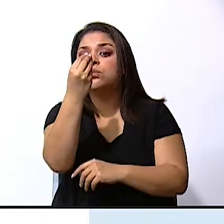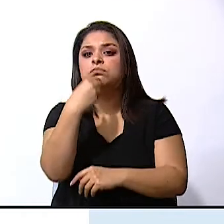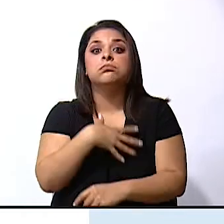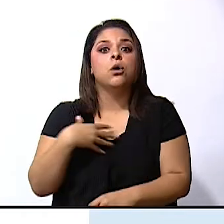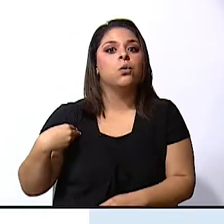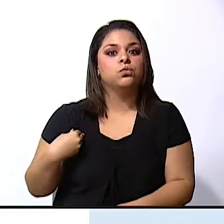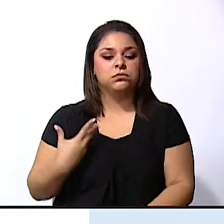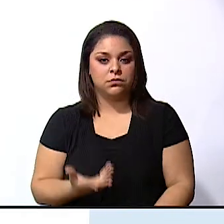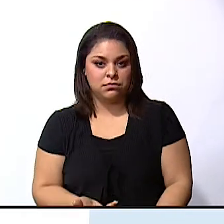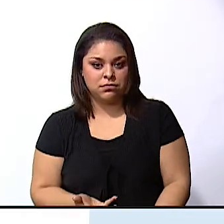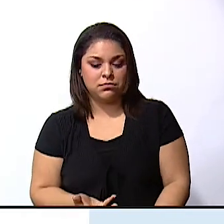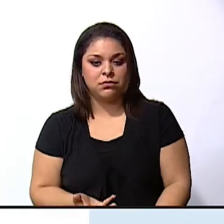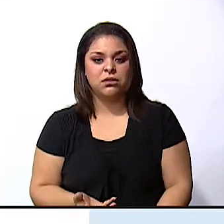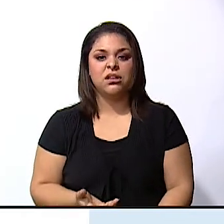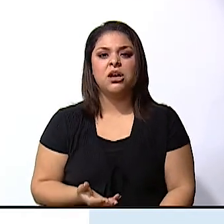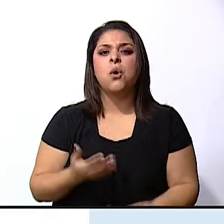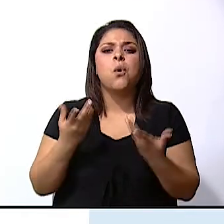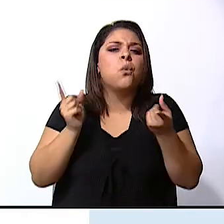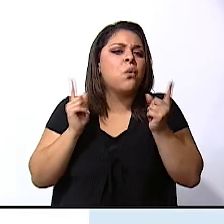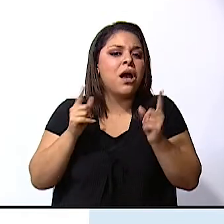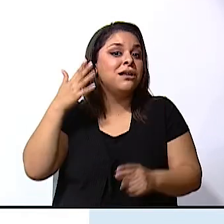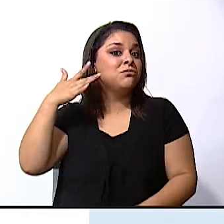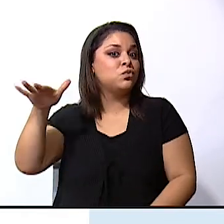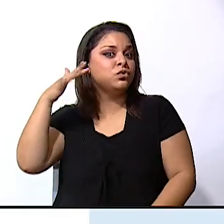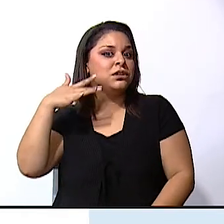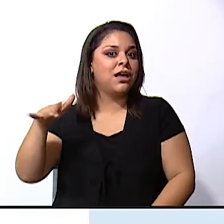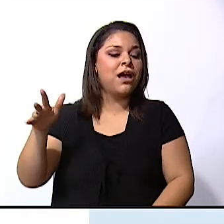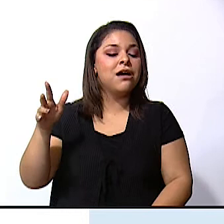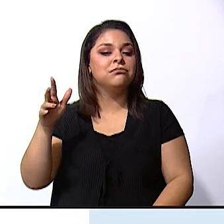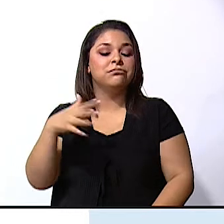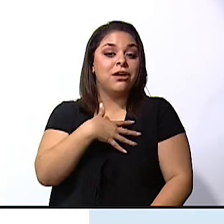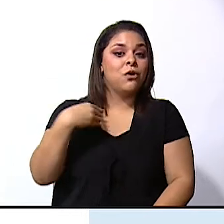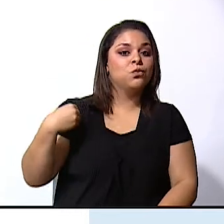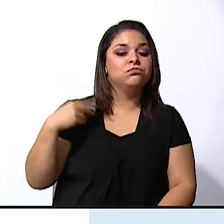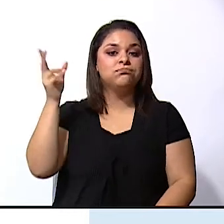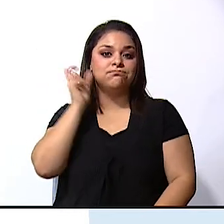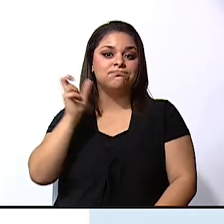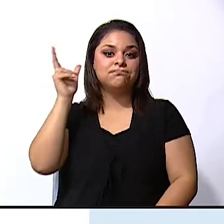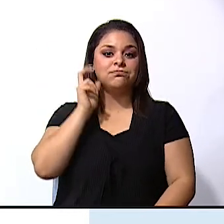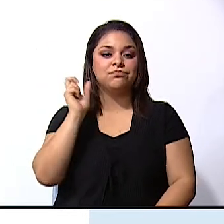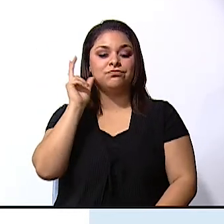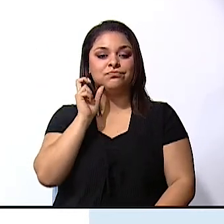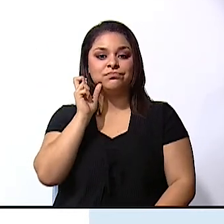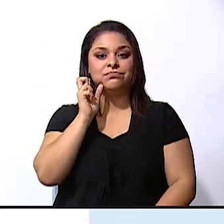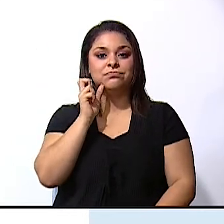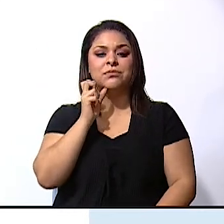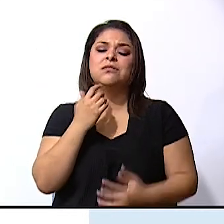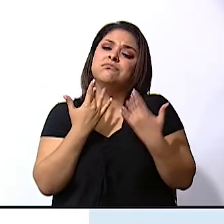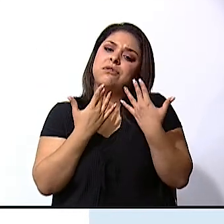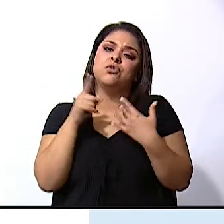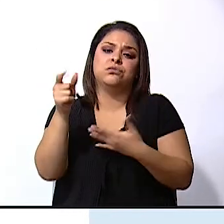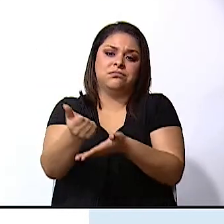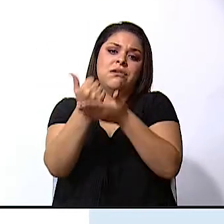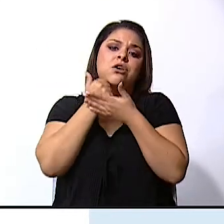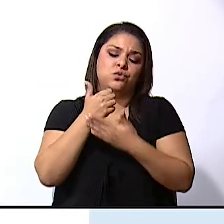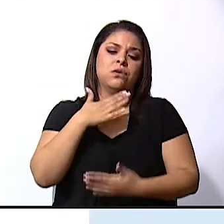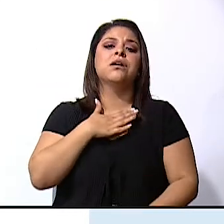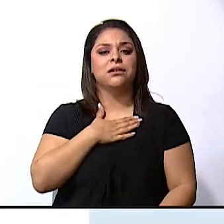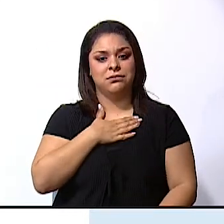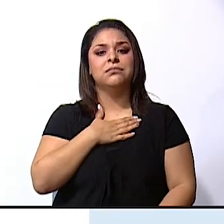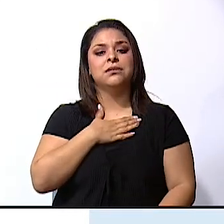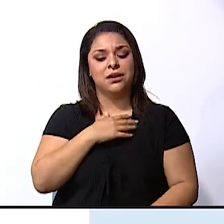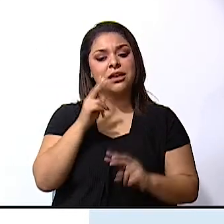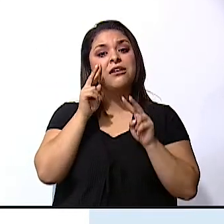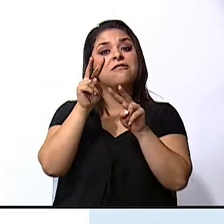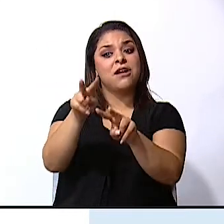eat? What music do you like to listen to? Hope you can help me. I'm looking forward to